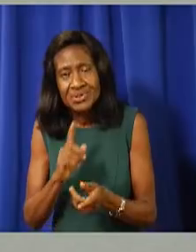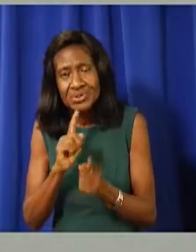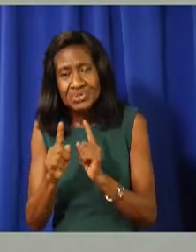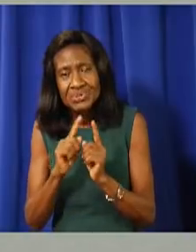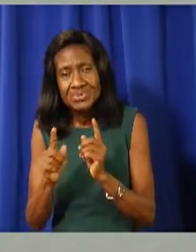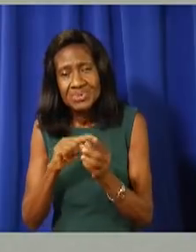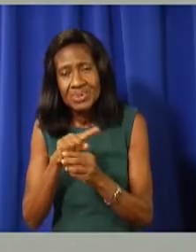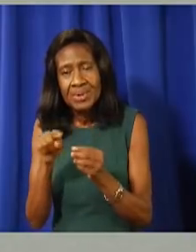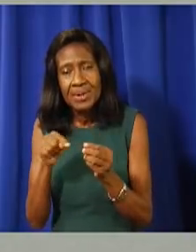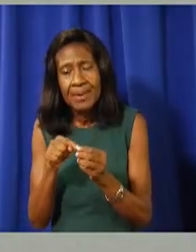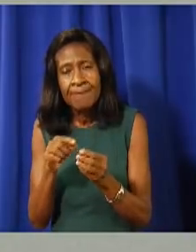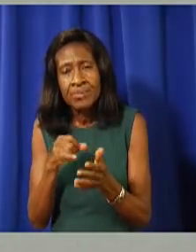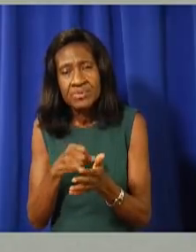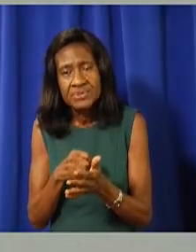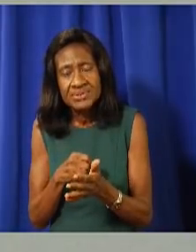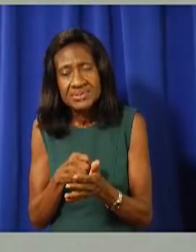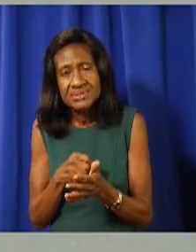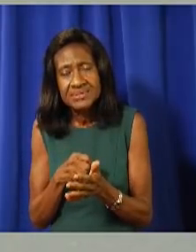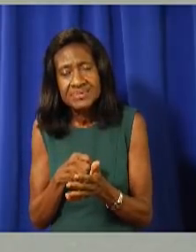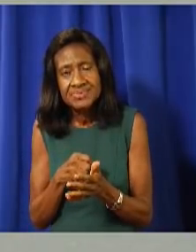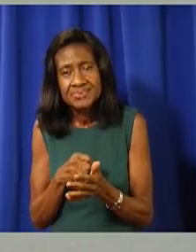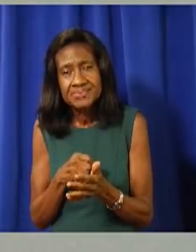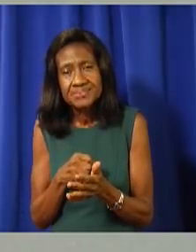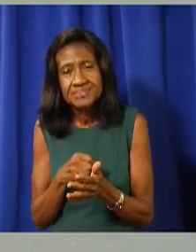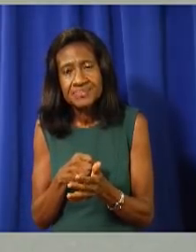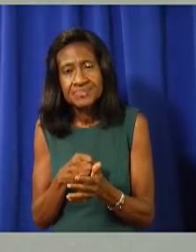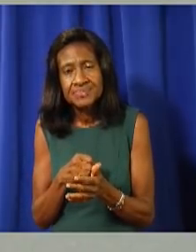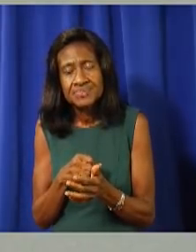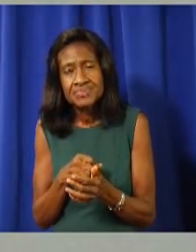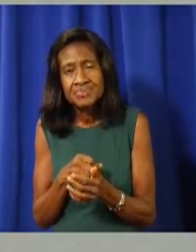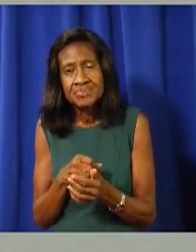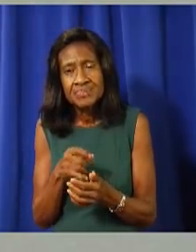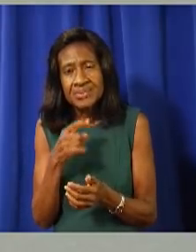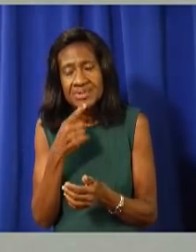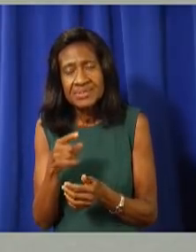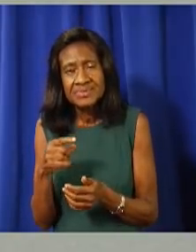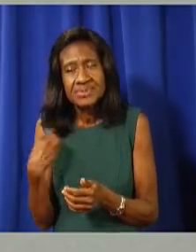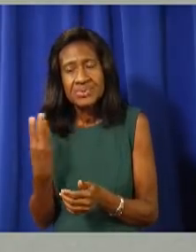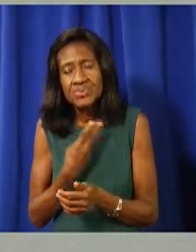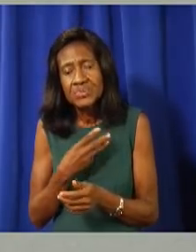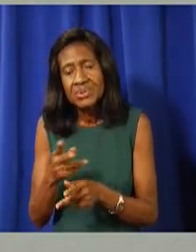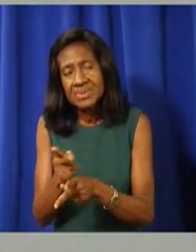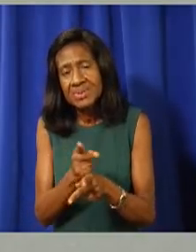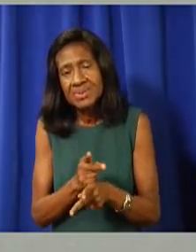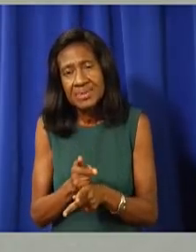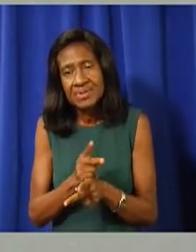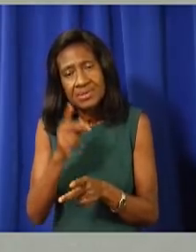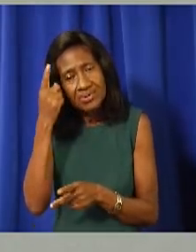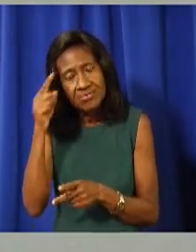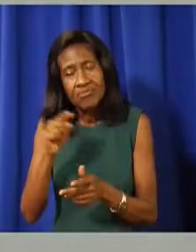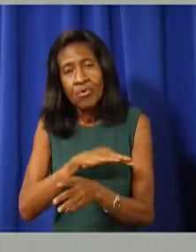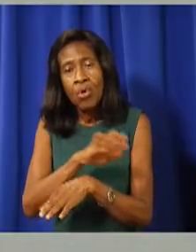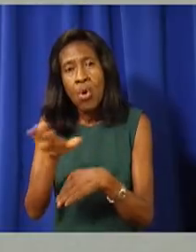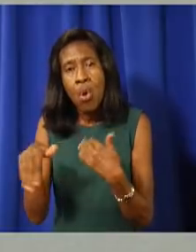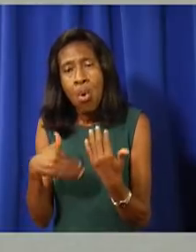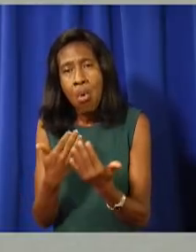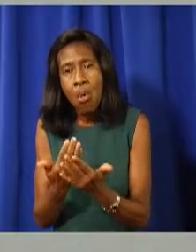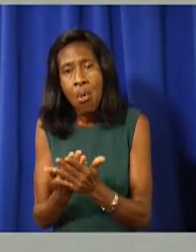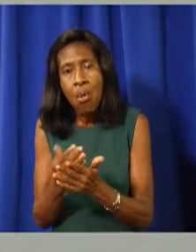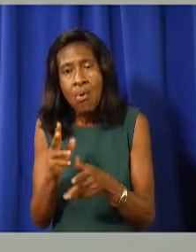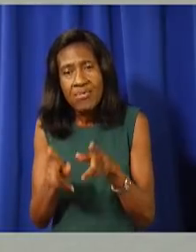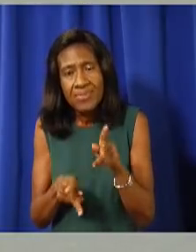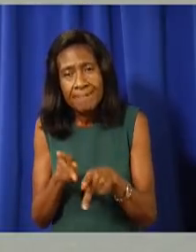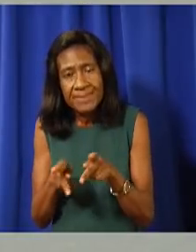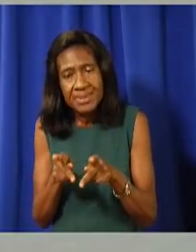these are, these are our people, and we can't, we care very much for all of them. We, we will feel a